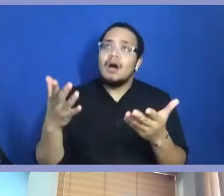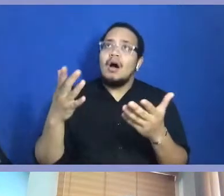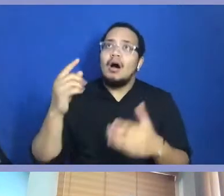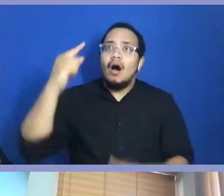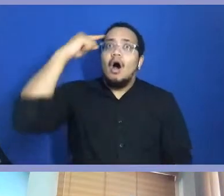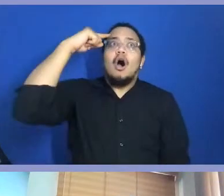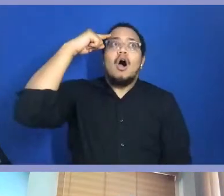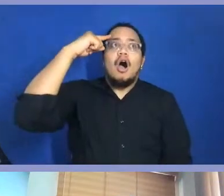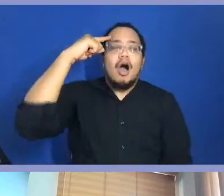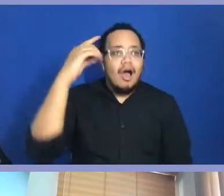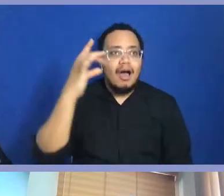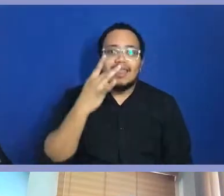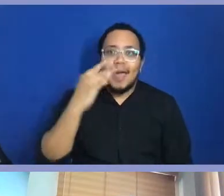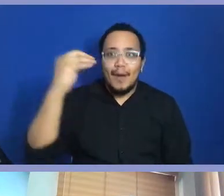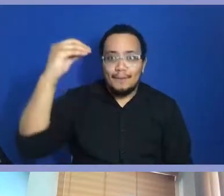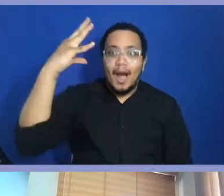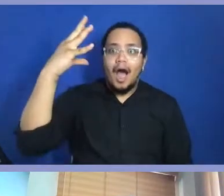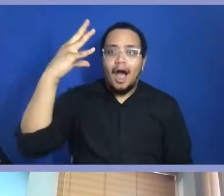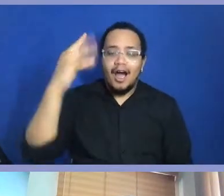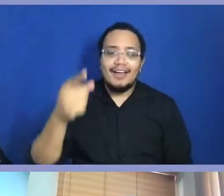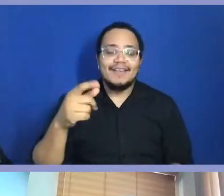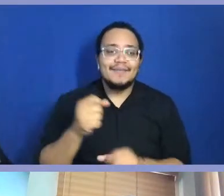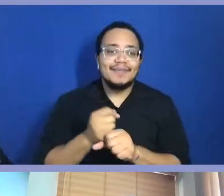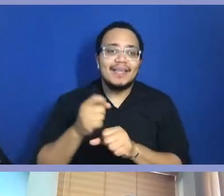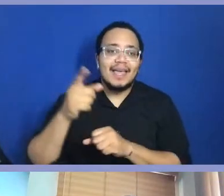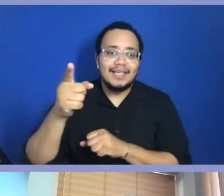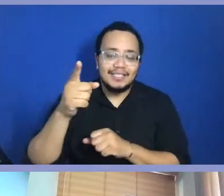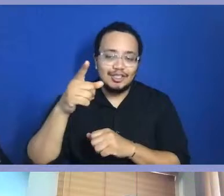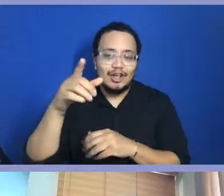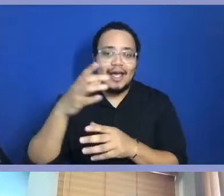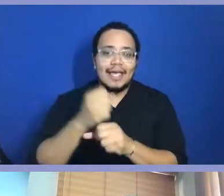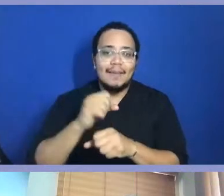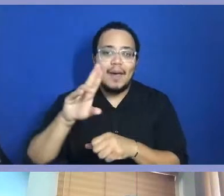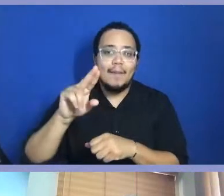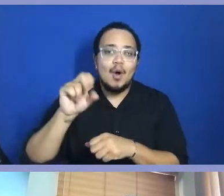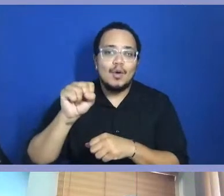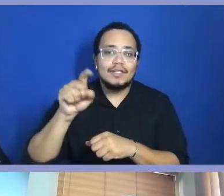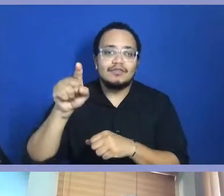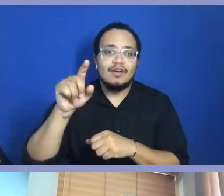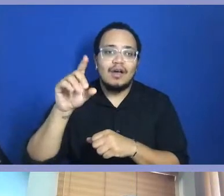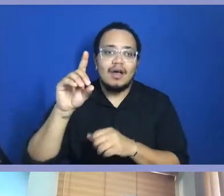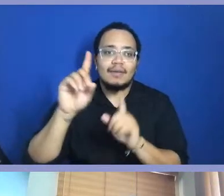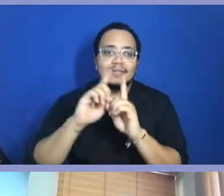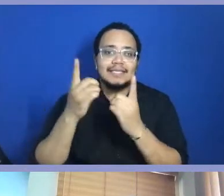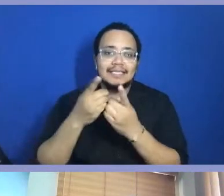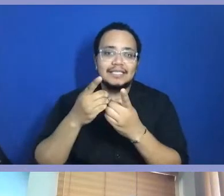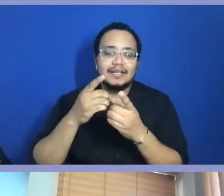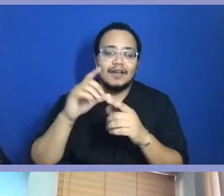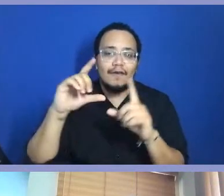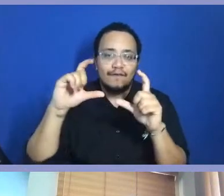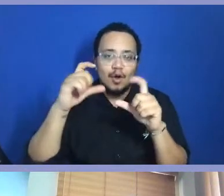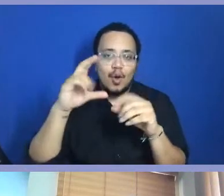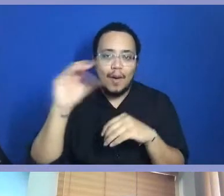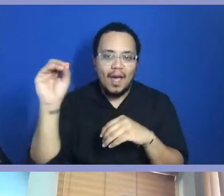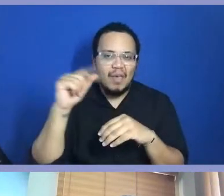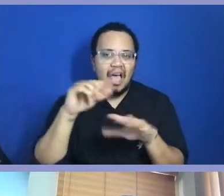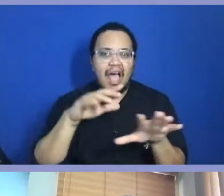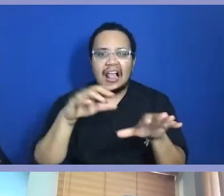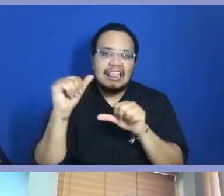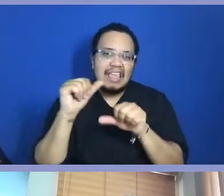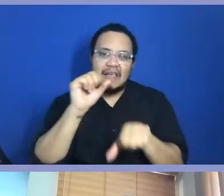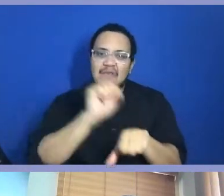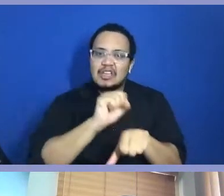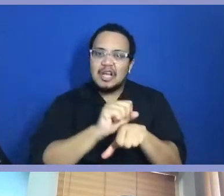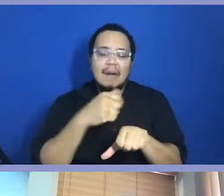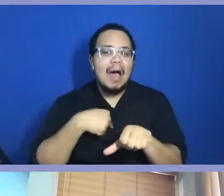Oh, man. The next year I get my bonus from District Photo. I have left the job on my way. Taking all kind